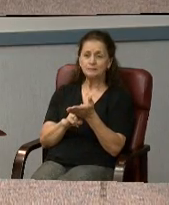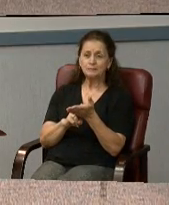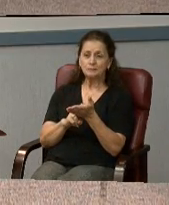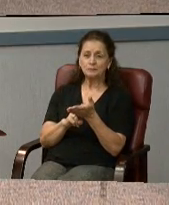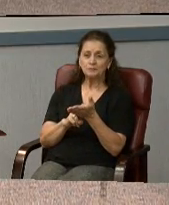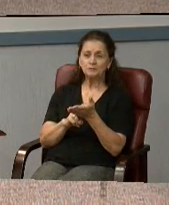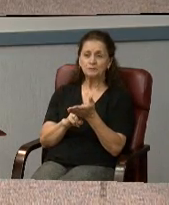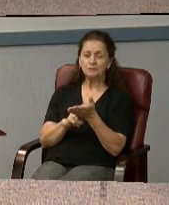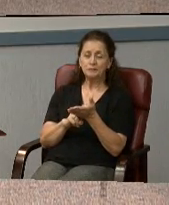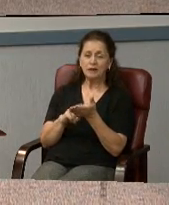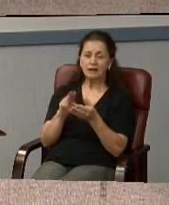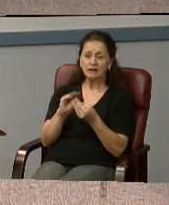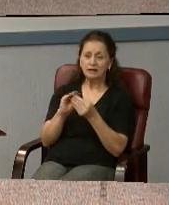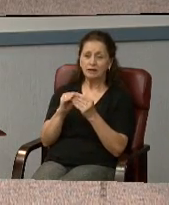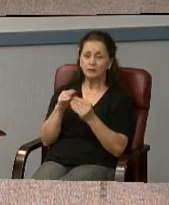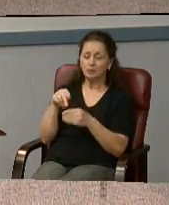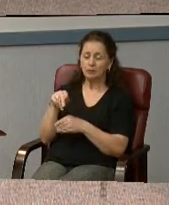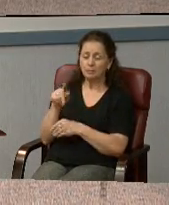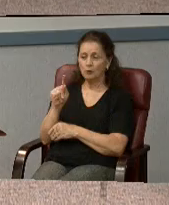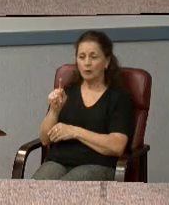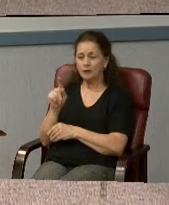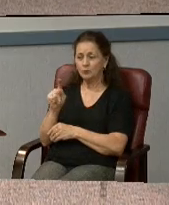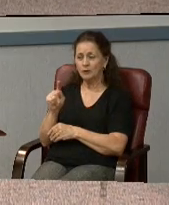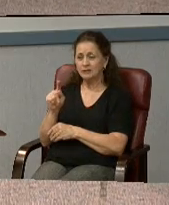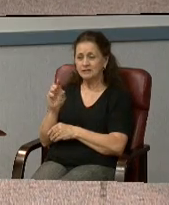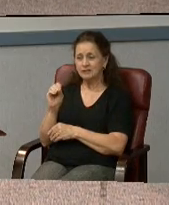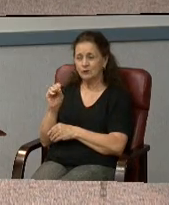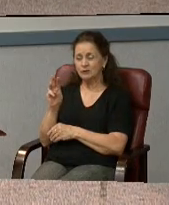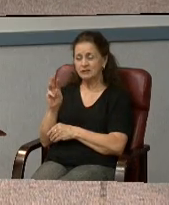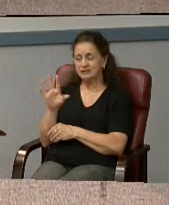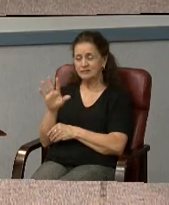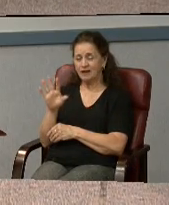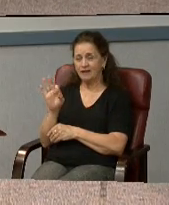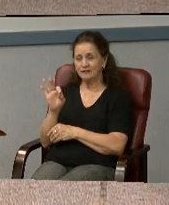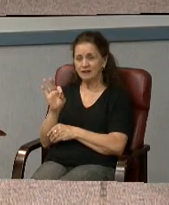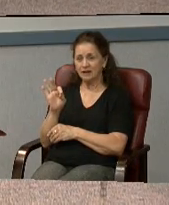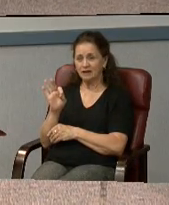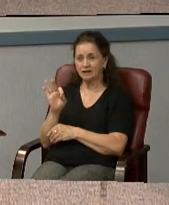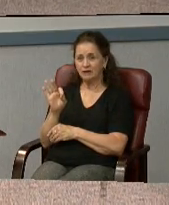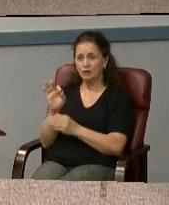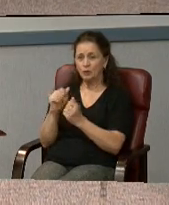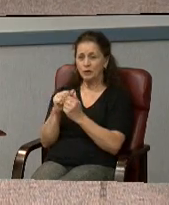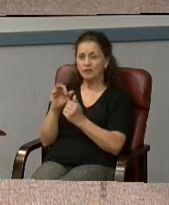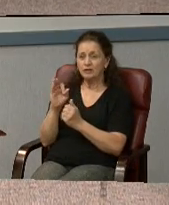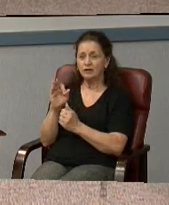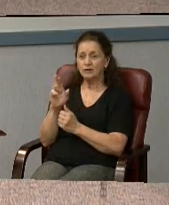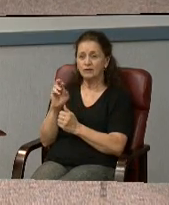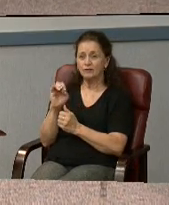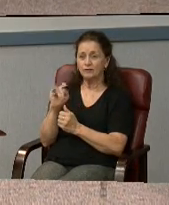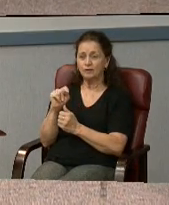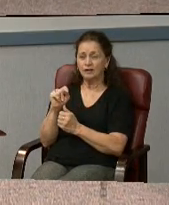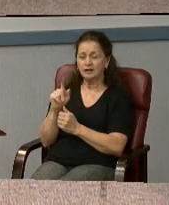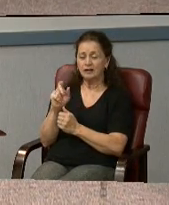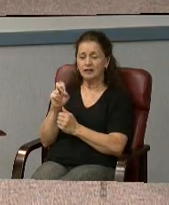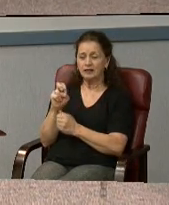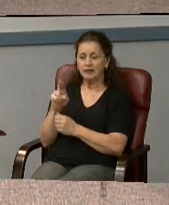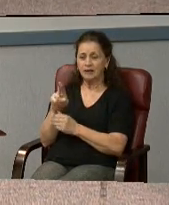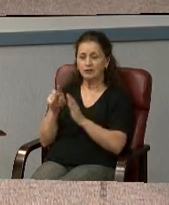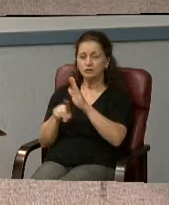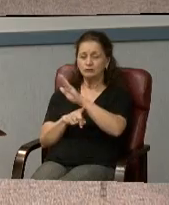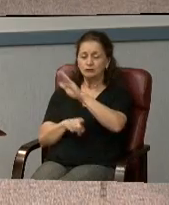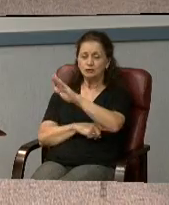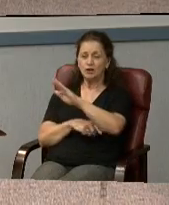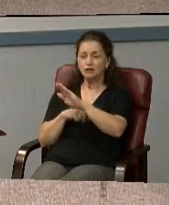It's contract number PP110659. It's with Freightliner Refuge Truck Company.